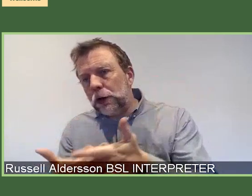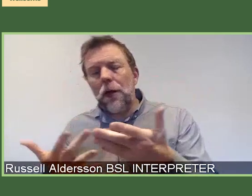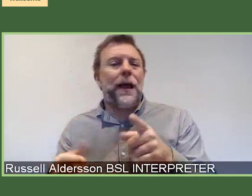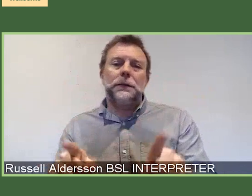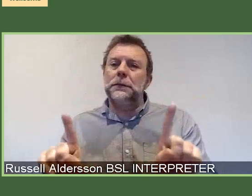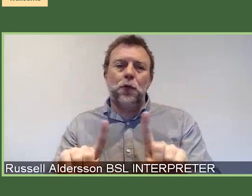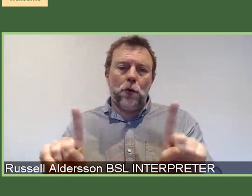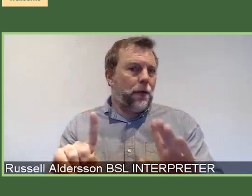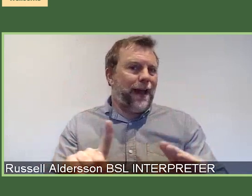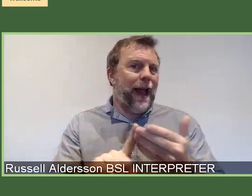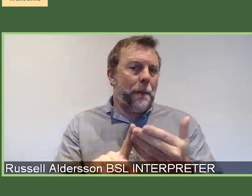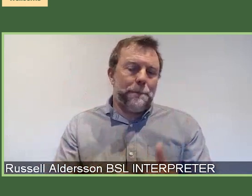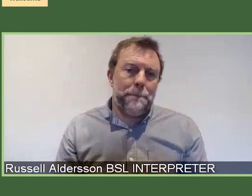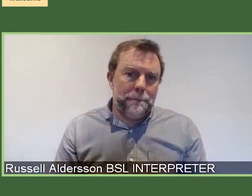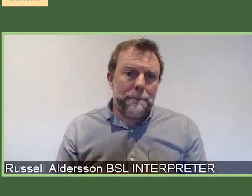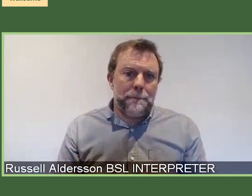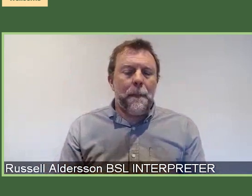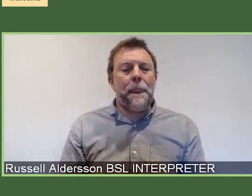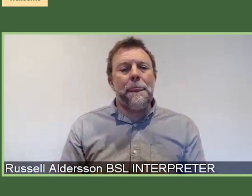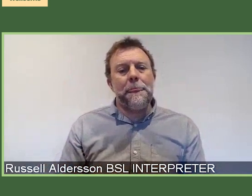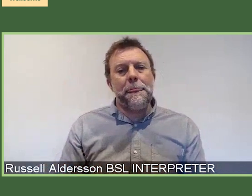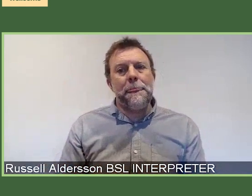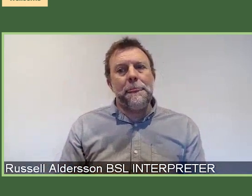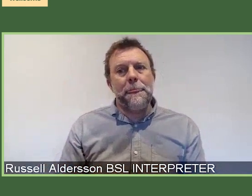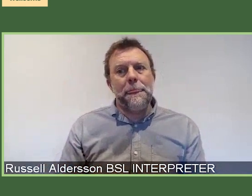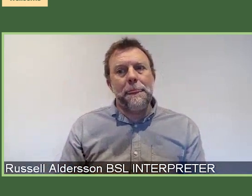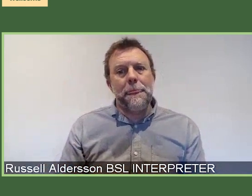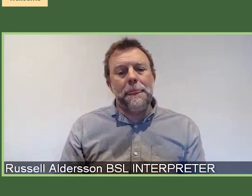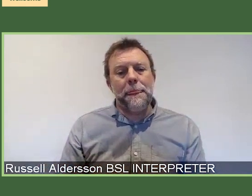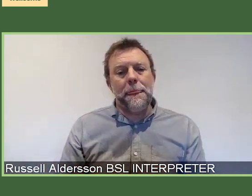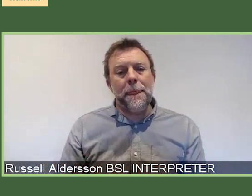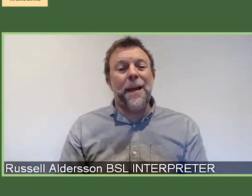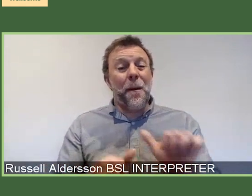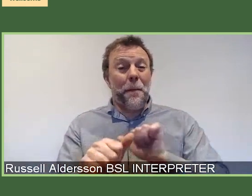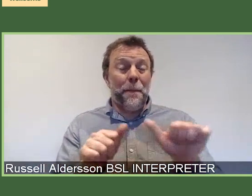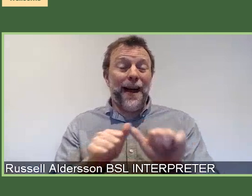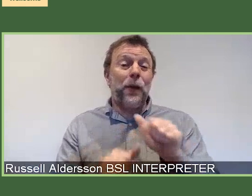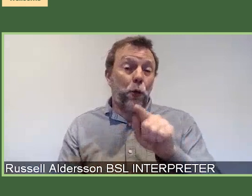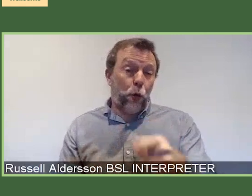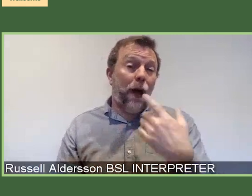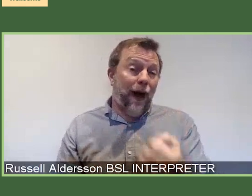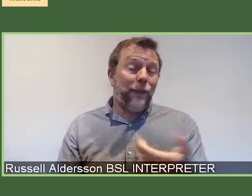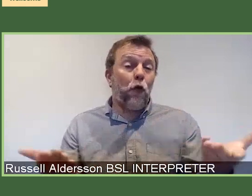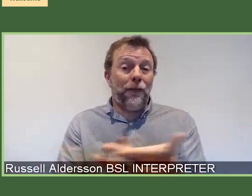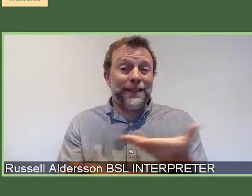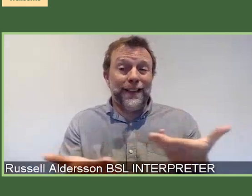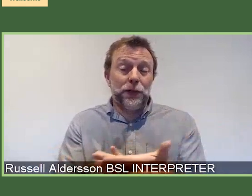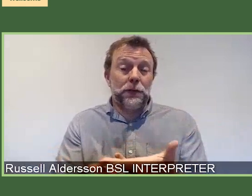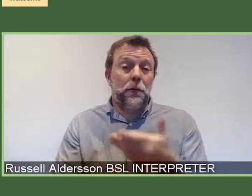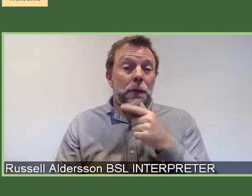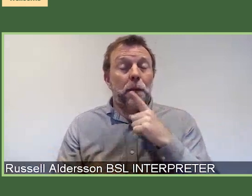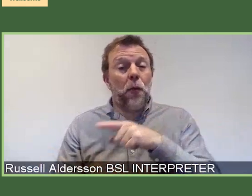not going to be in the remit. I think, you know, you'd be better off having a conversation with people that are involved in